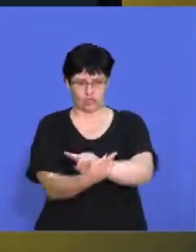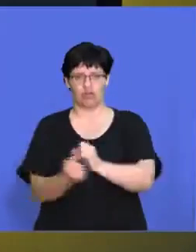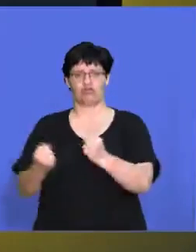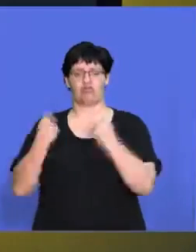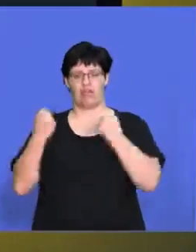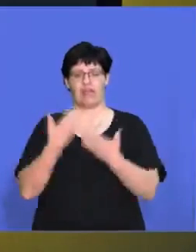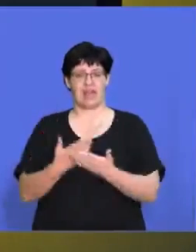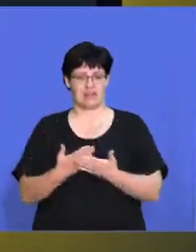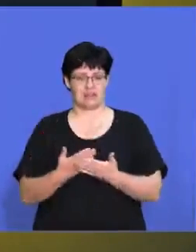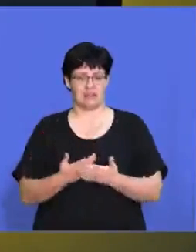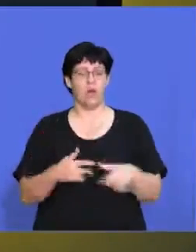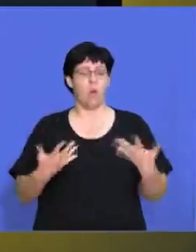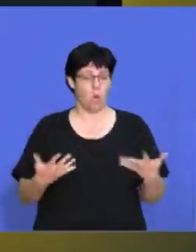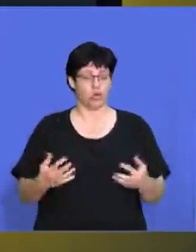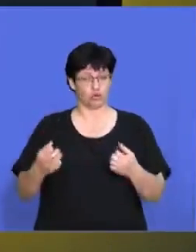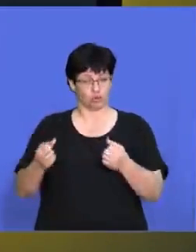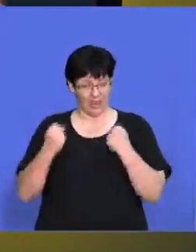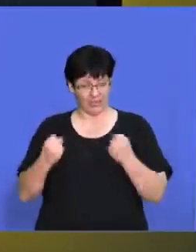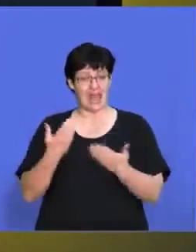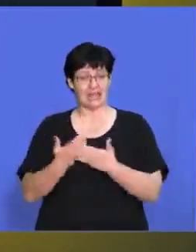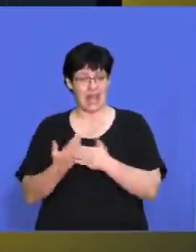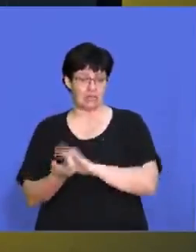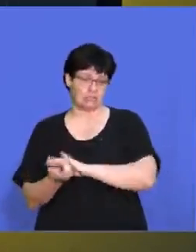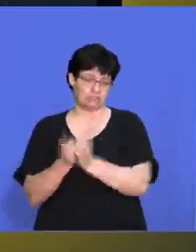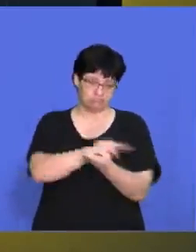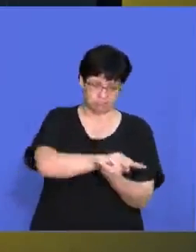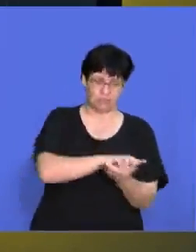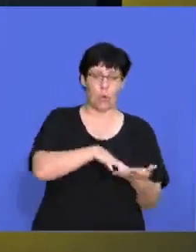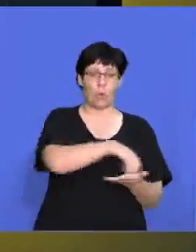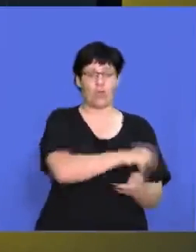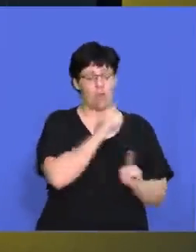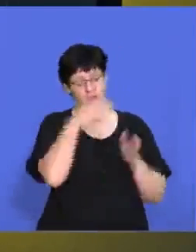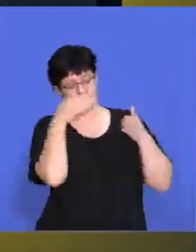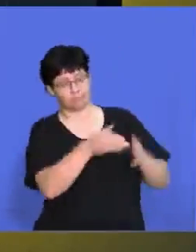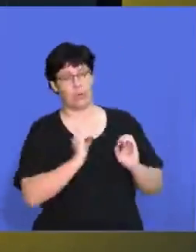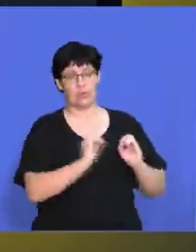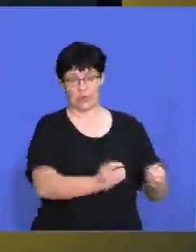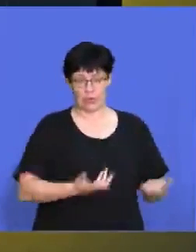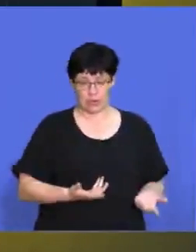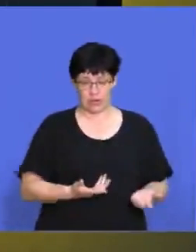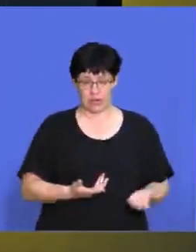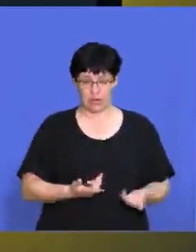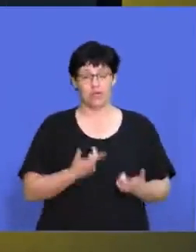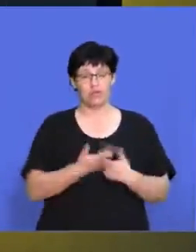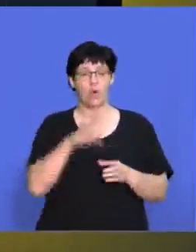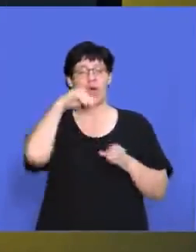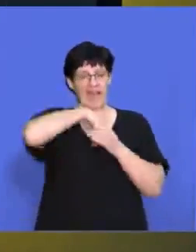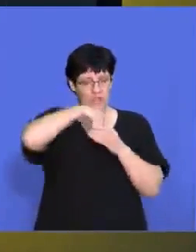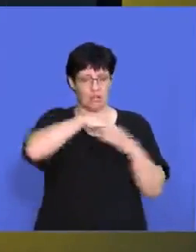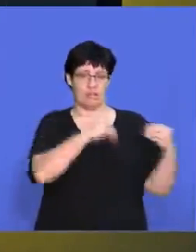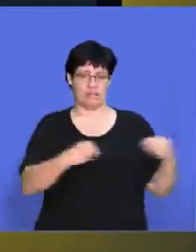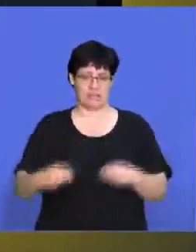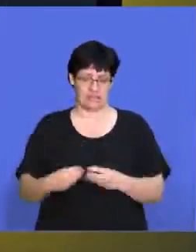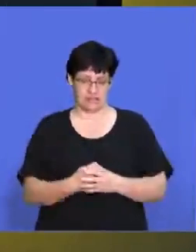A strength of ours could potentially become a weakness if we don't pay enough attention to it. So that's internal to the business where